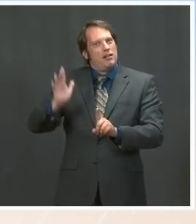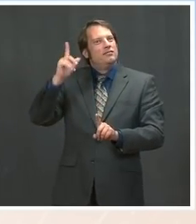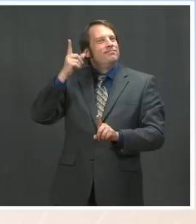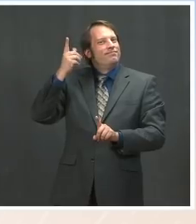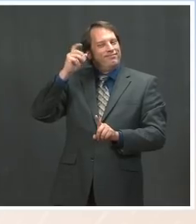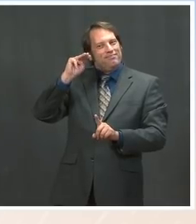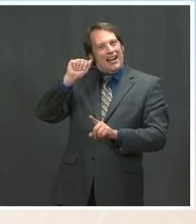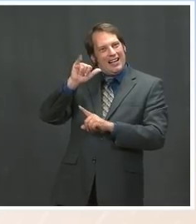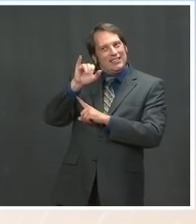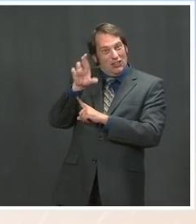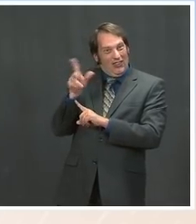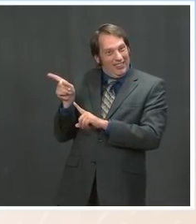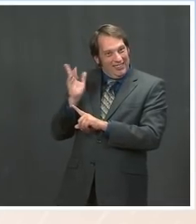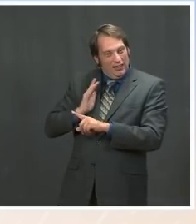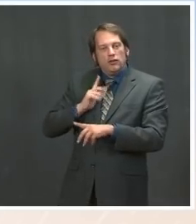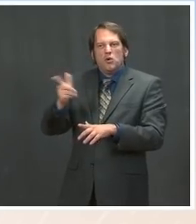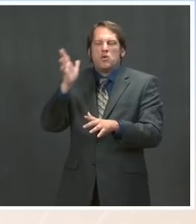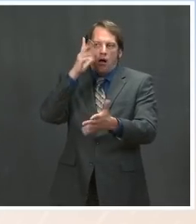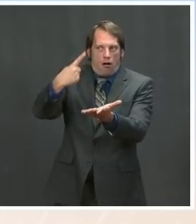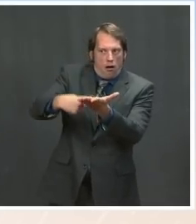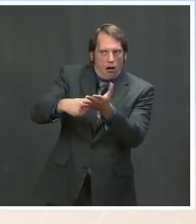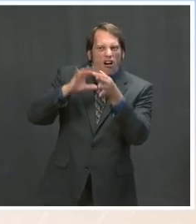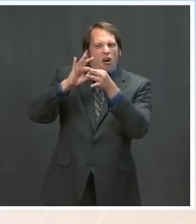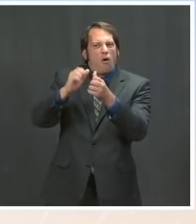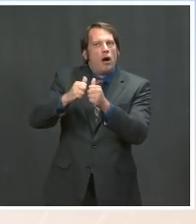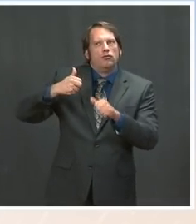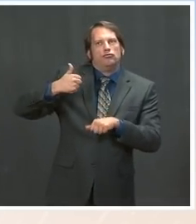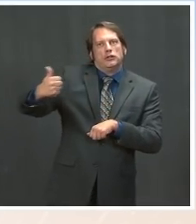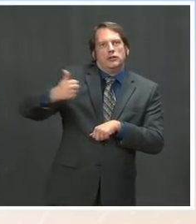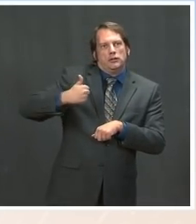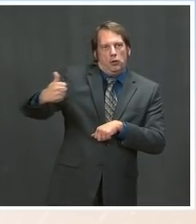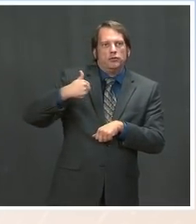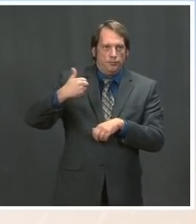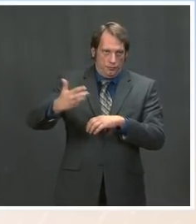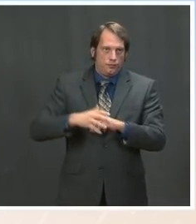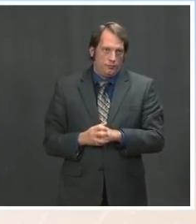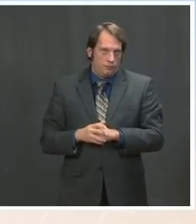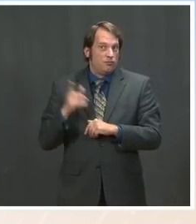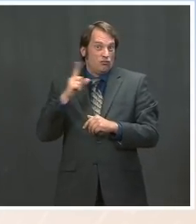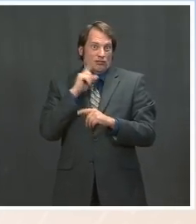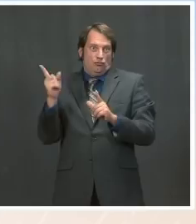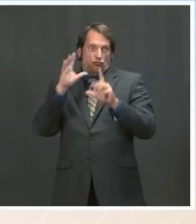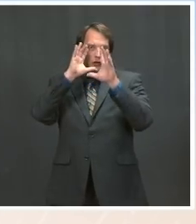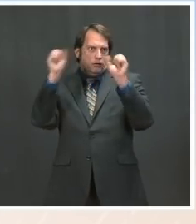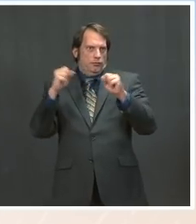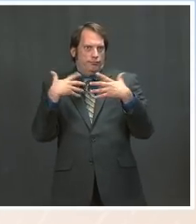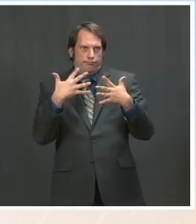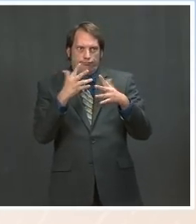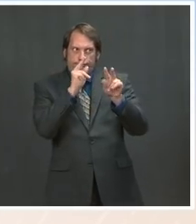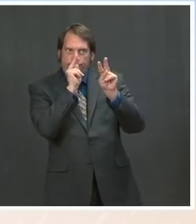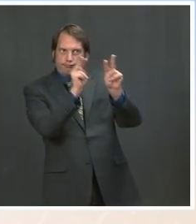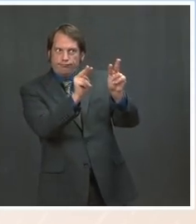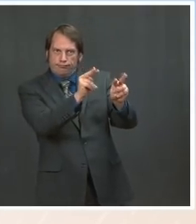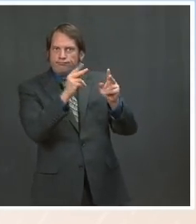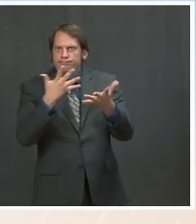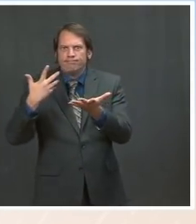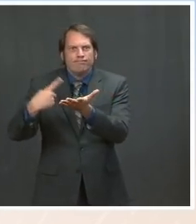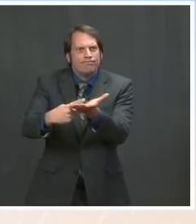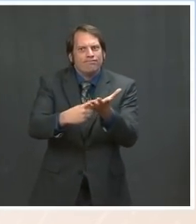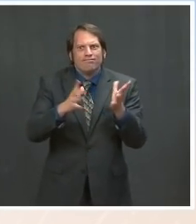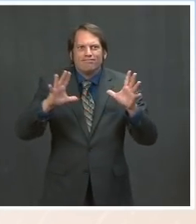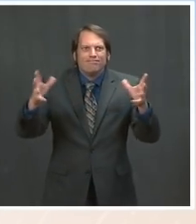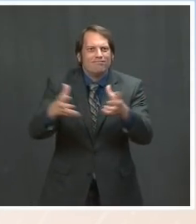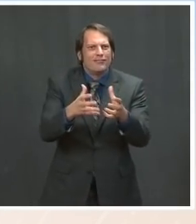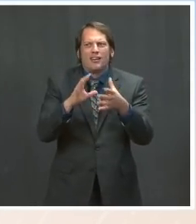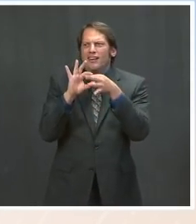We will likely welcome them in the future, as well. But the President is looking forward to tapping into their experience and expertise overseeing local